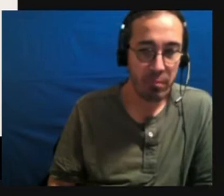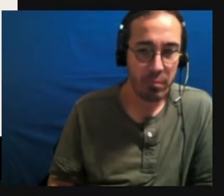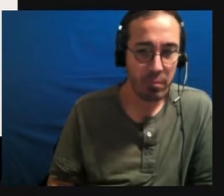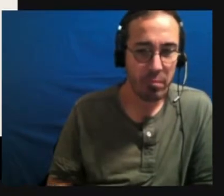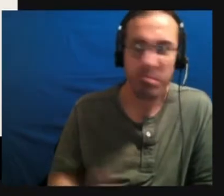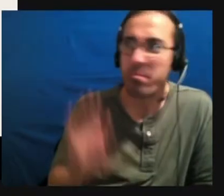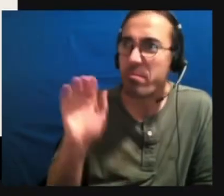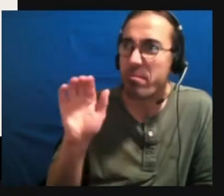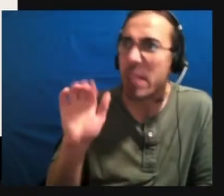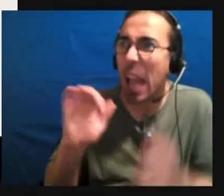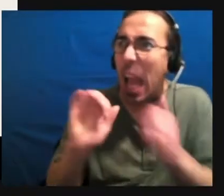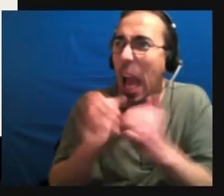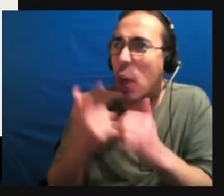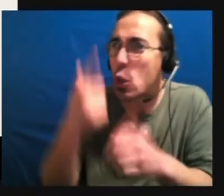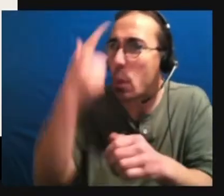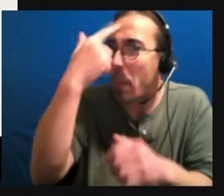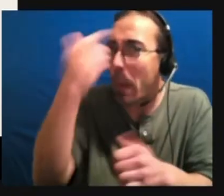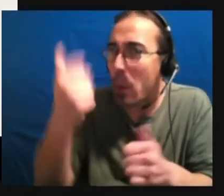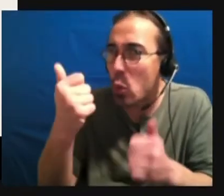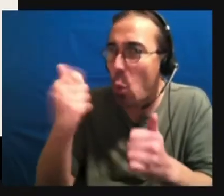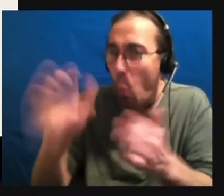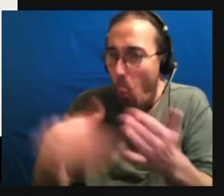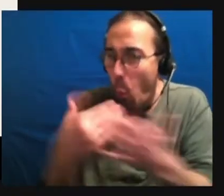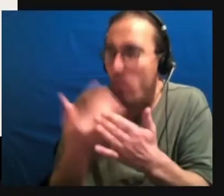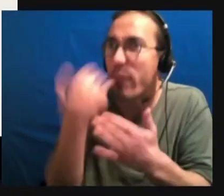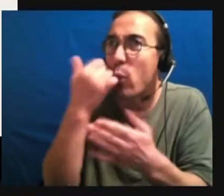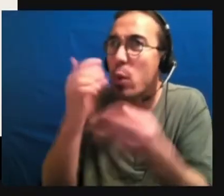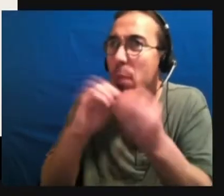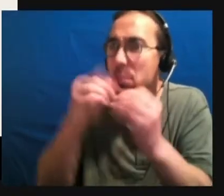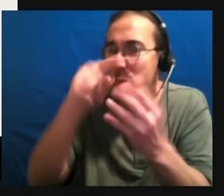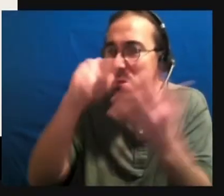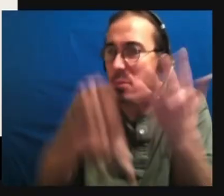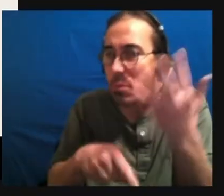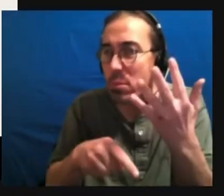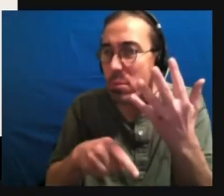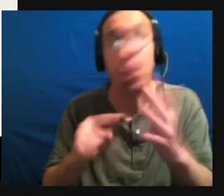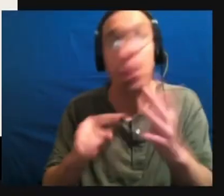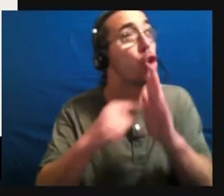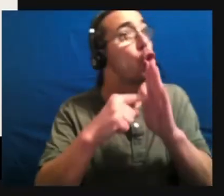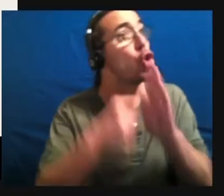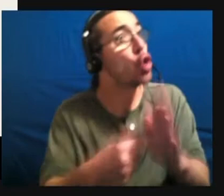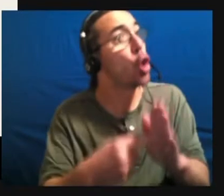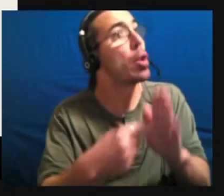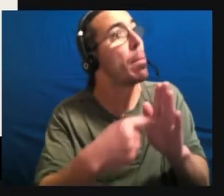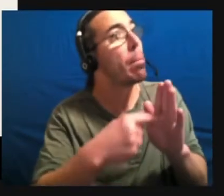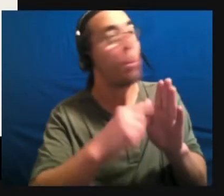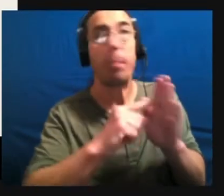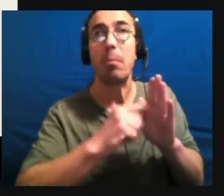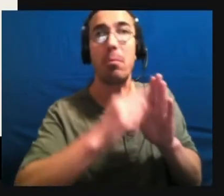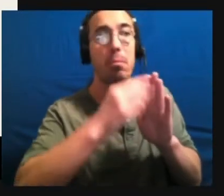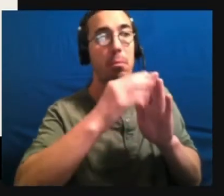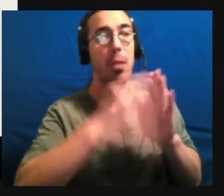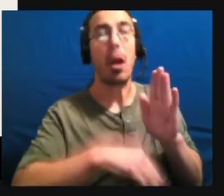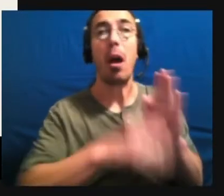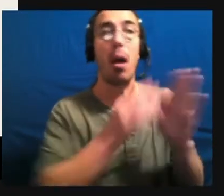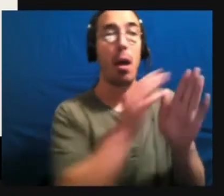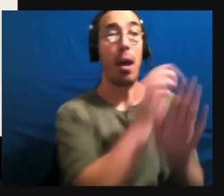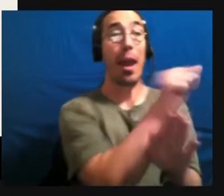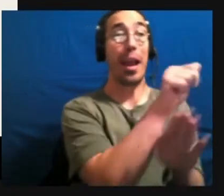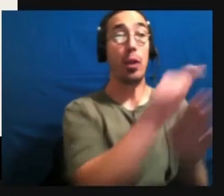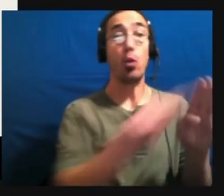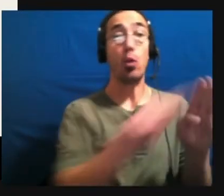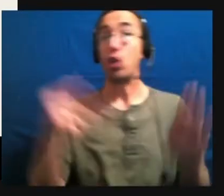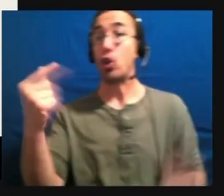I don't know. Do you memorize the whole book? No. You start from the beginning? Yeah. How far'd you get? G. G? G. God's sake, William Marshall.